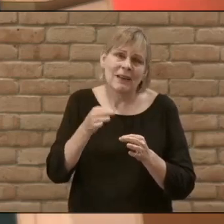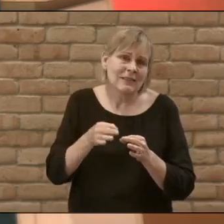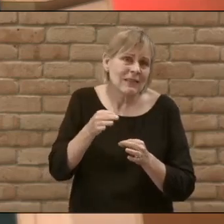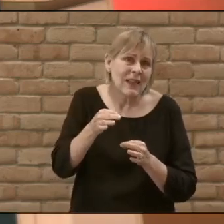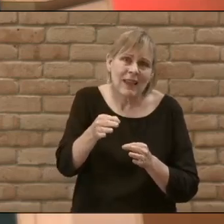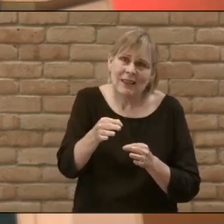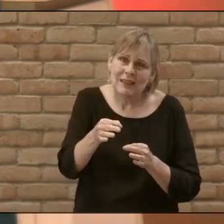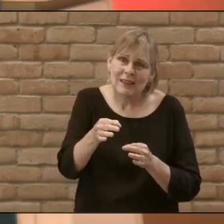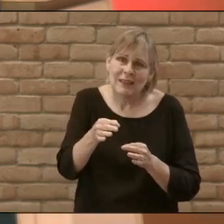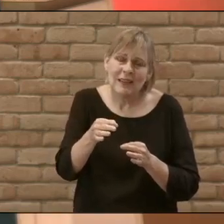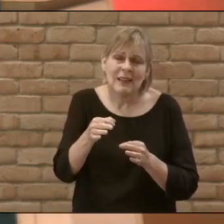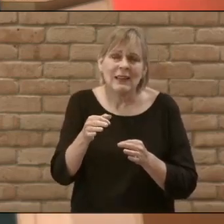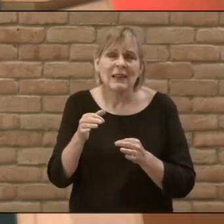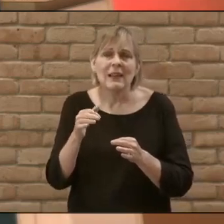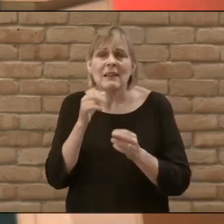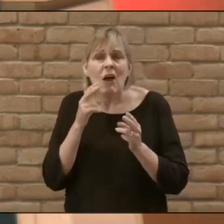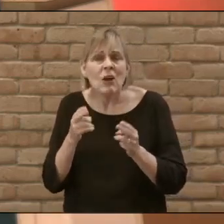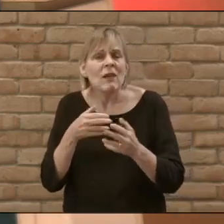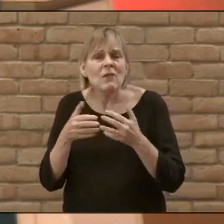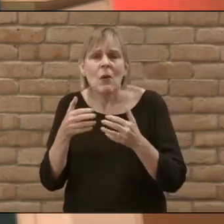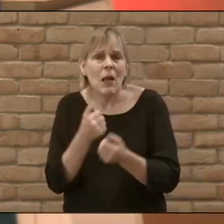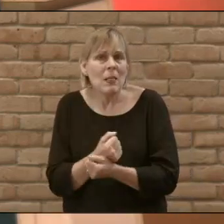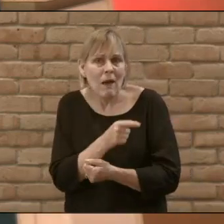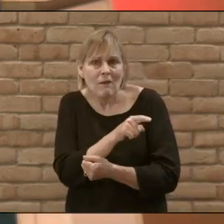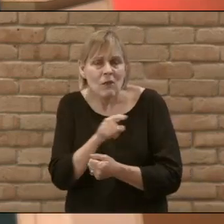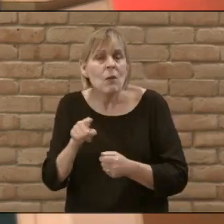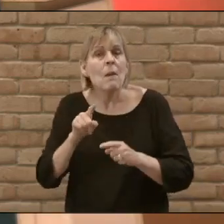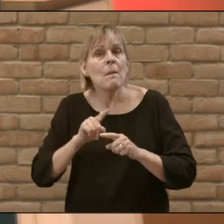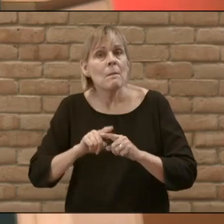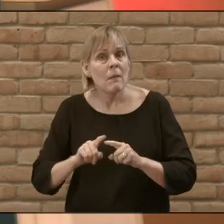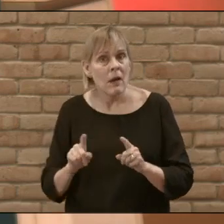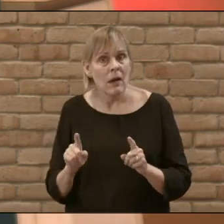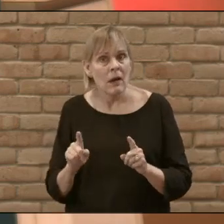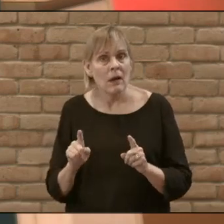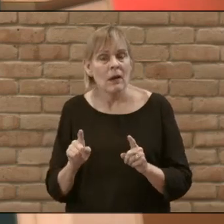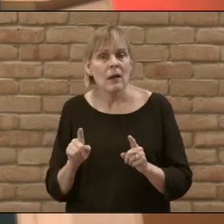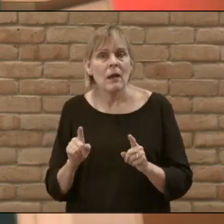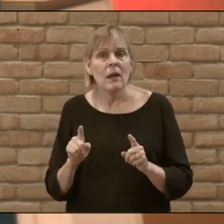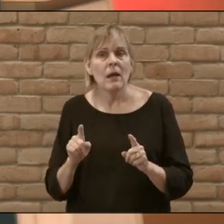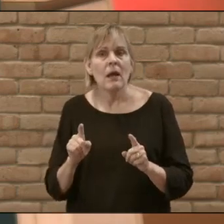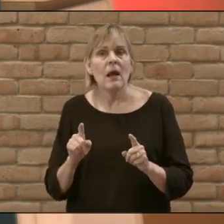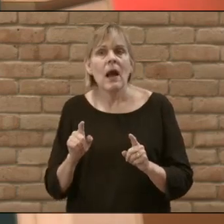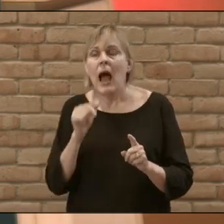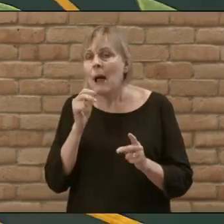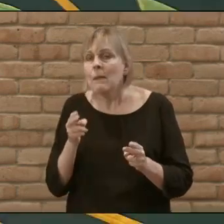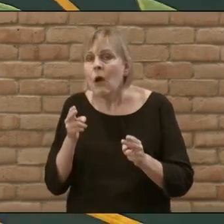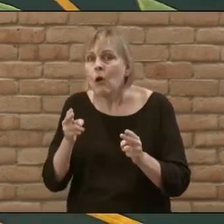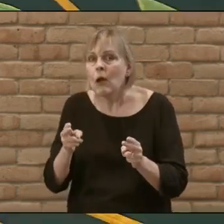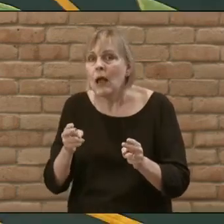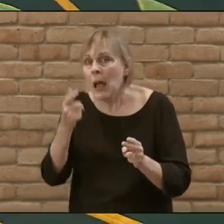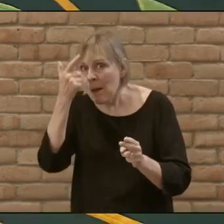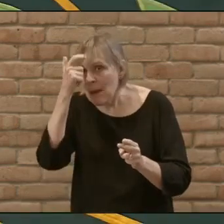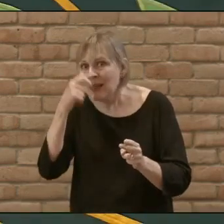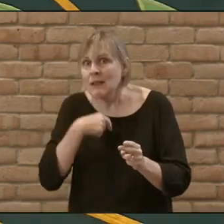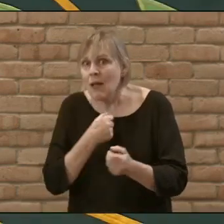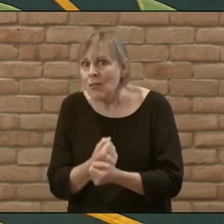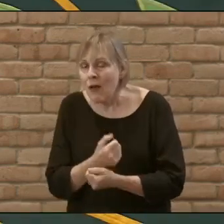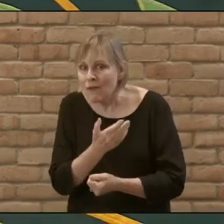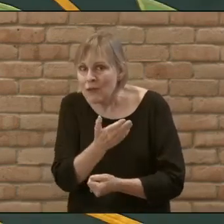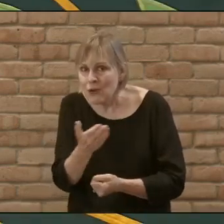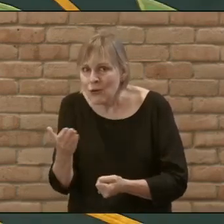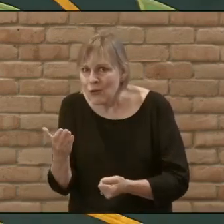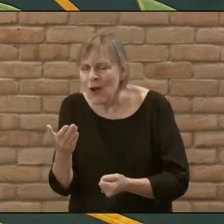I will not be hurried even though I love you but rather it's I will not be hurried because I love you